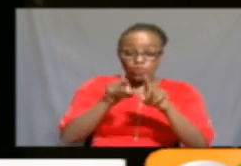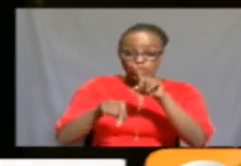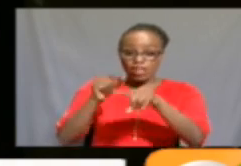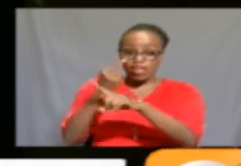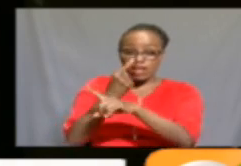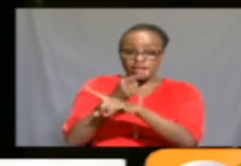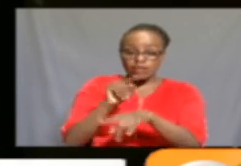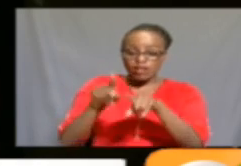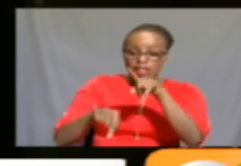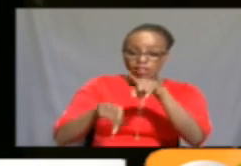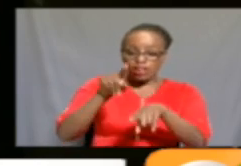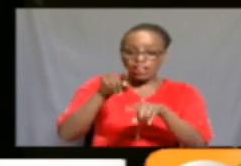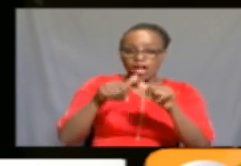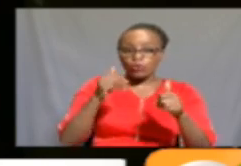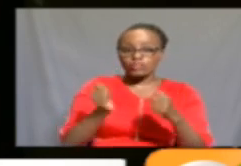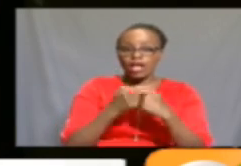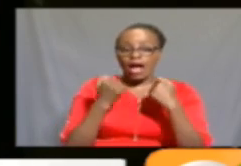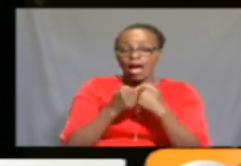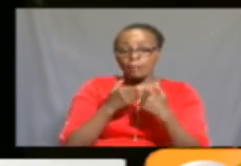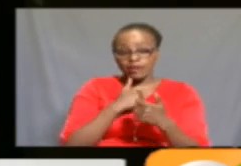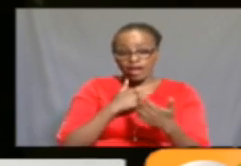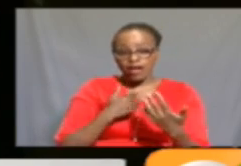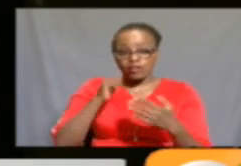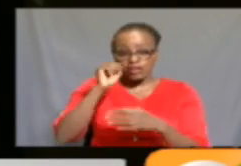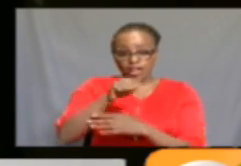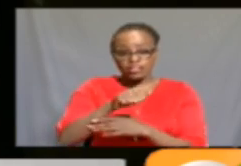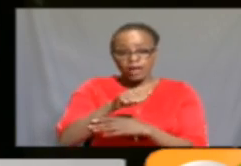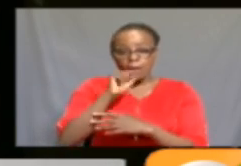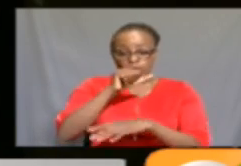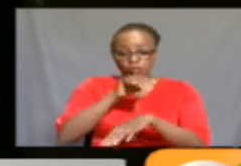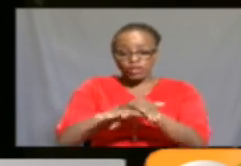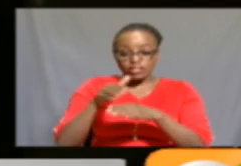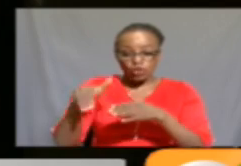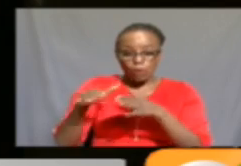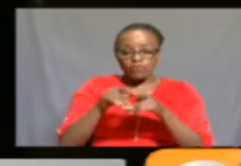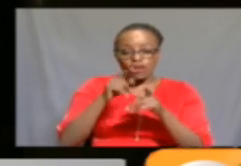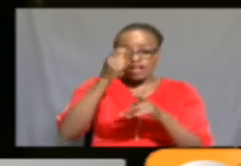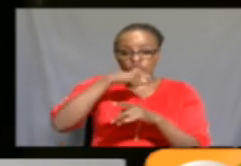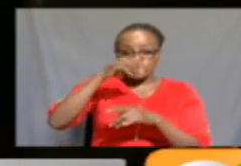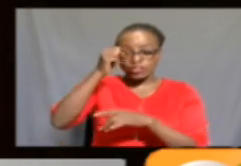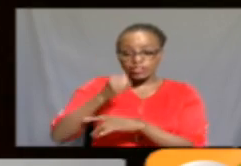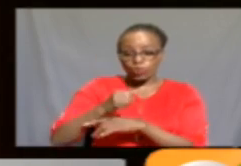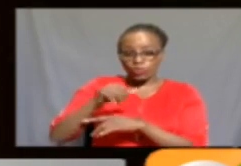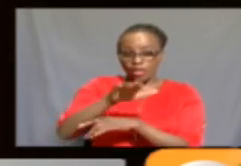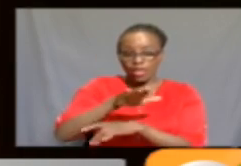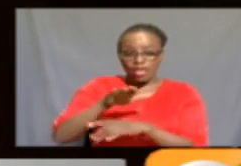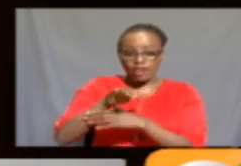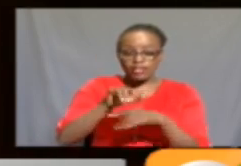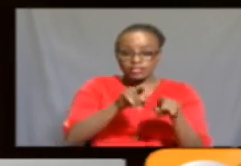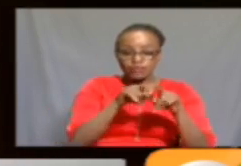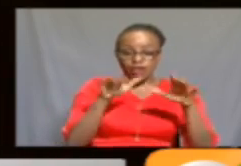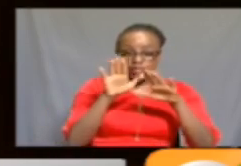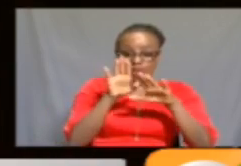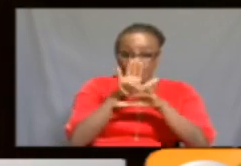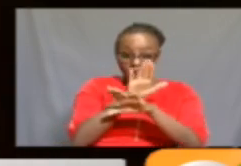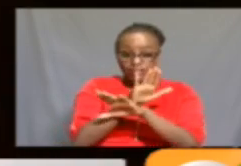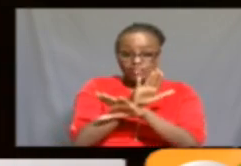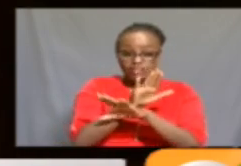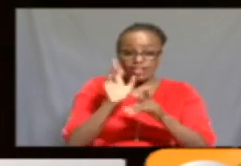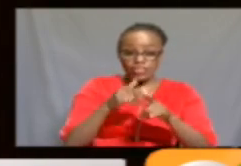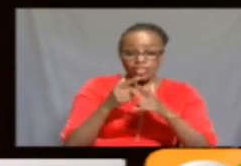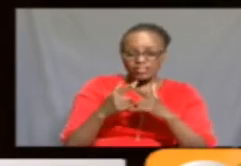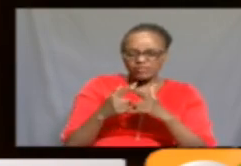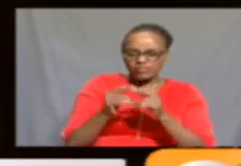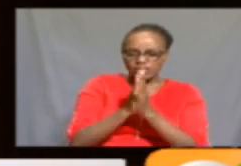and diverse interests they may be having, they may get a chance around Kittri South area. And as the darkness sets in, the